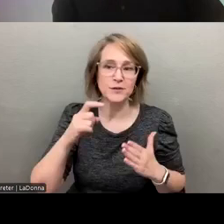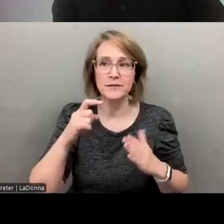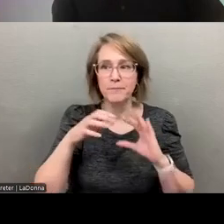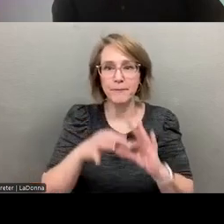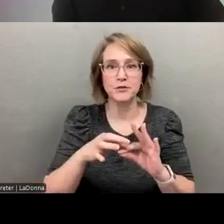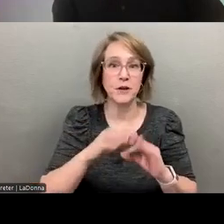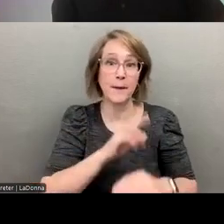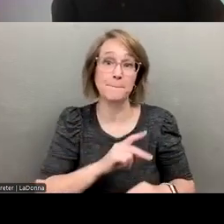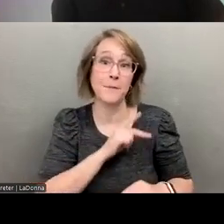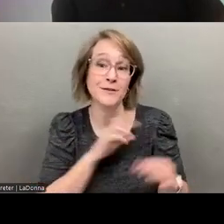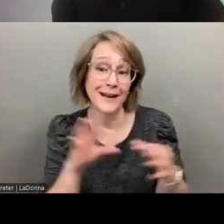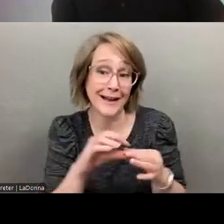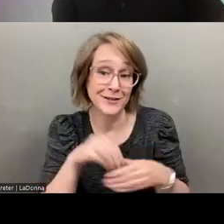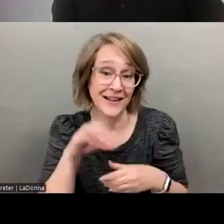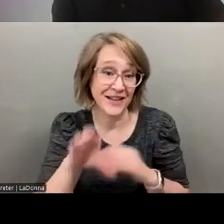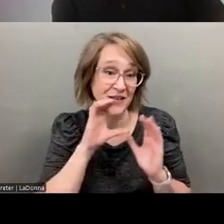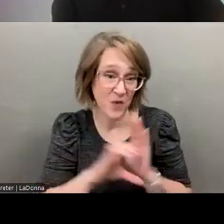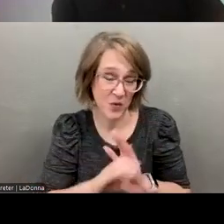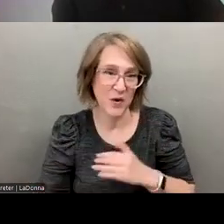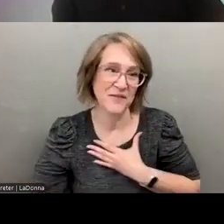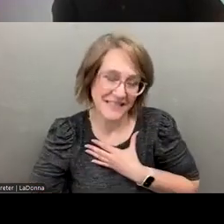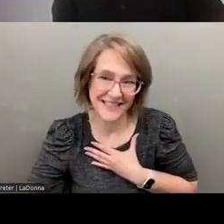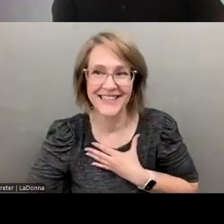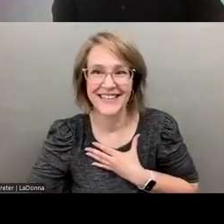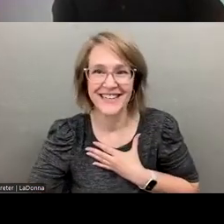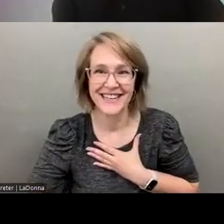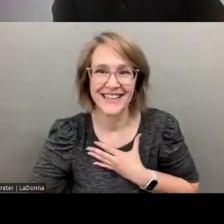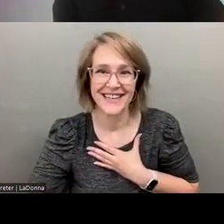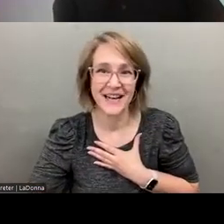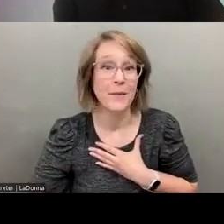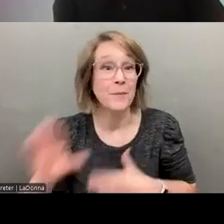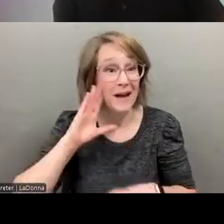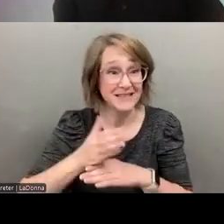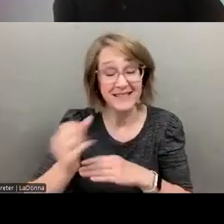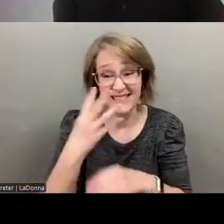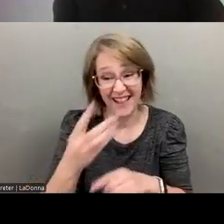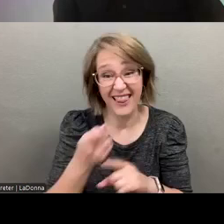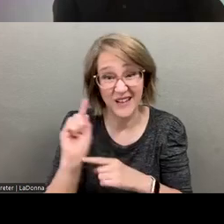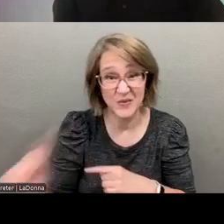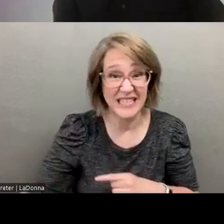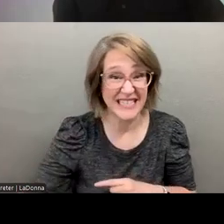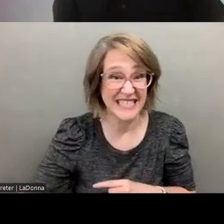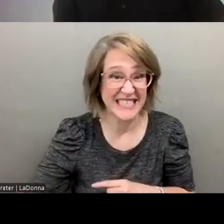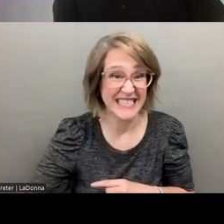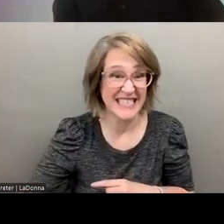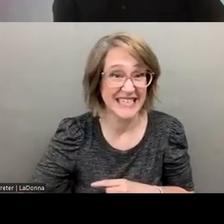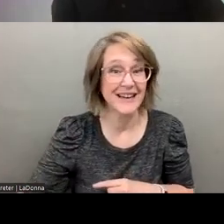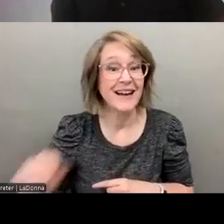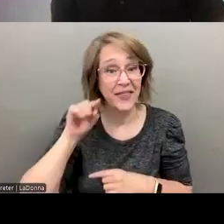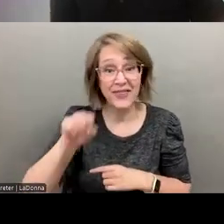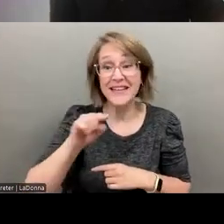in this photograph. Um, this photograph was sent to me last week, uh, by my son, who is, uh, this summer, a wildland